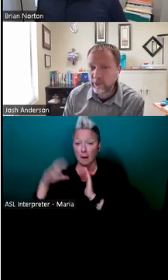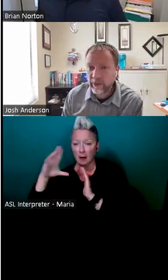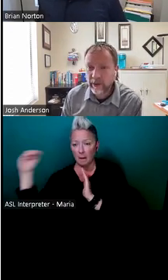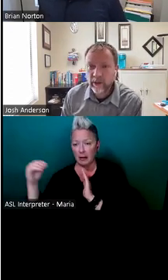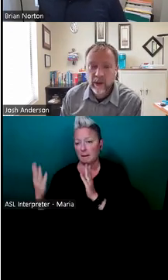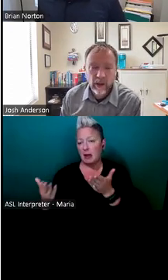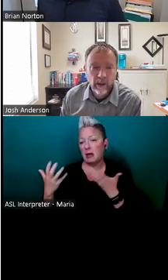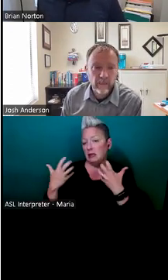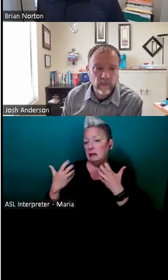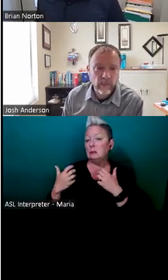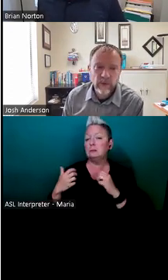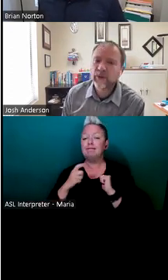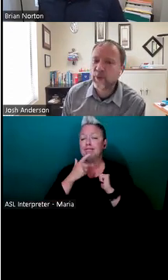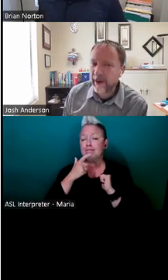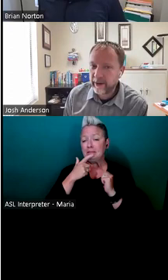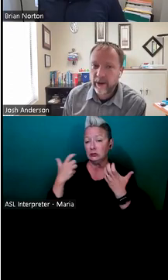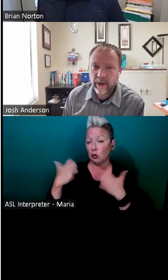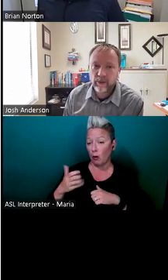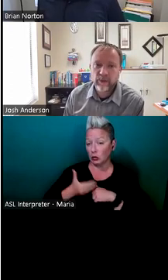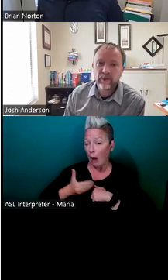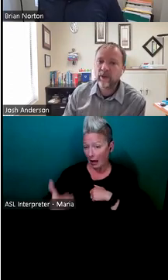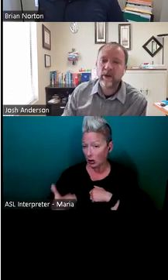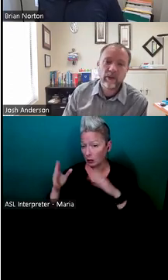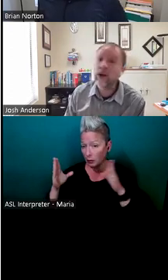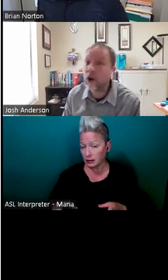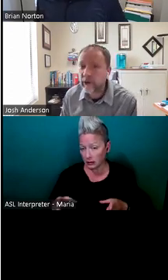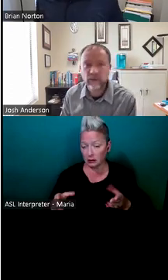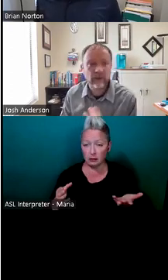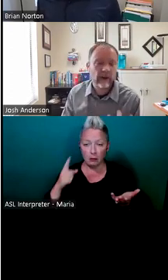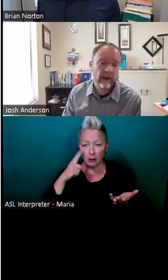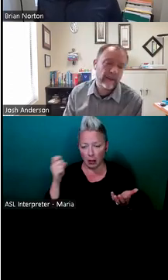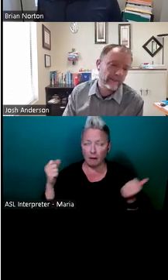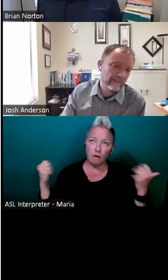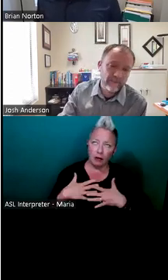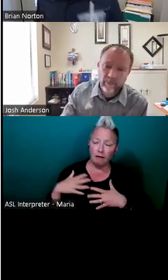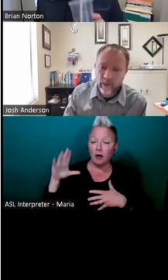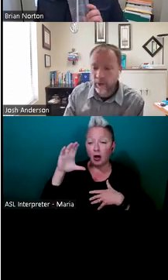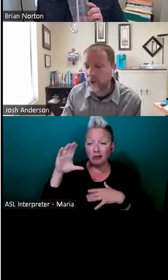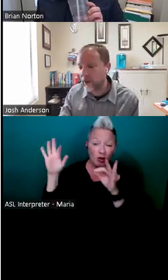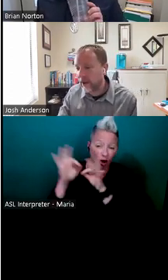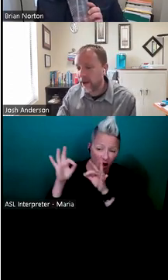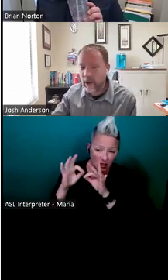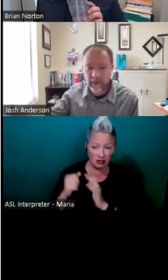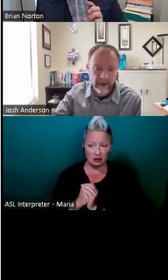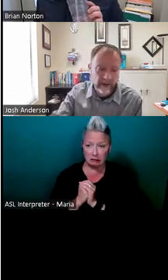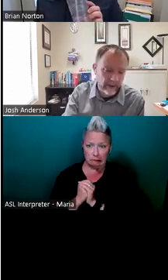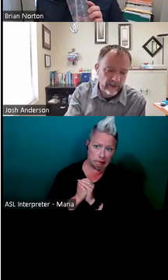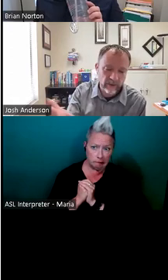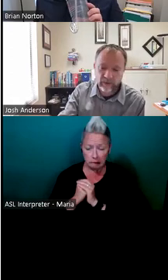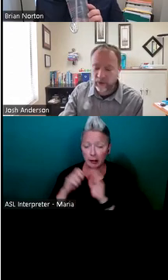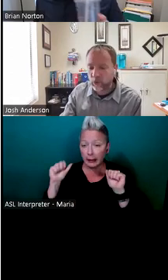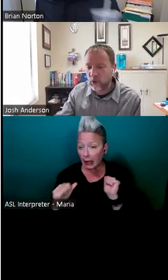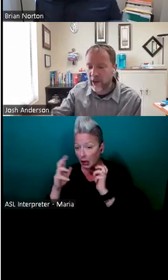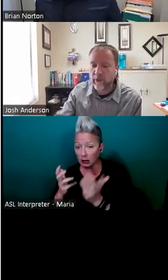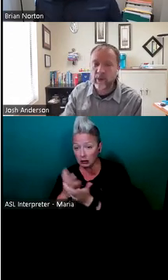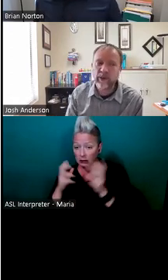disability, um, because they're afraid of the cost. Um, I don't know, can I accommodate, is